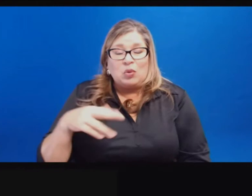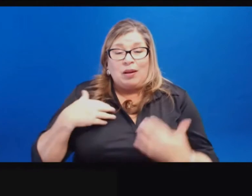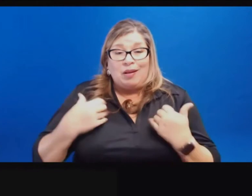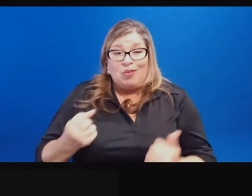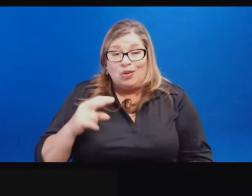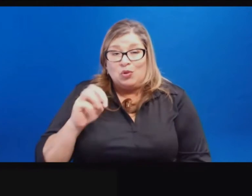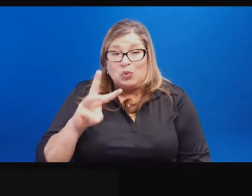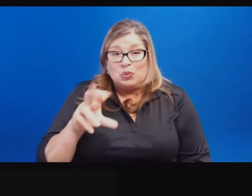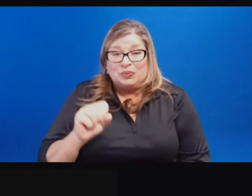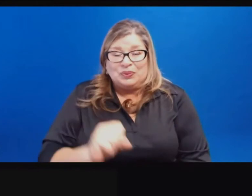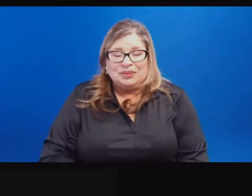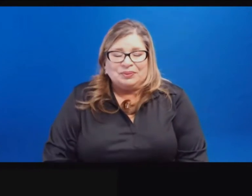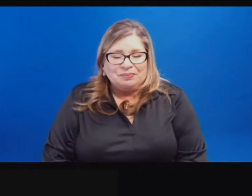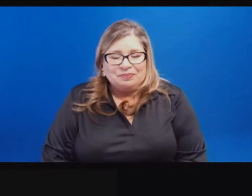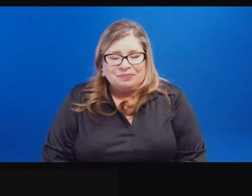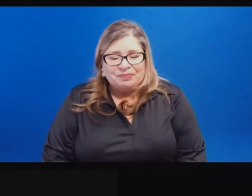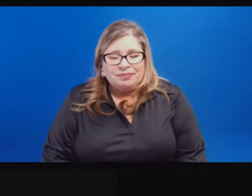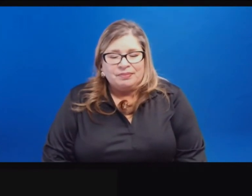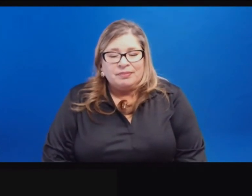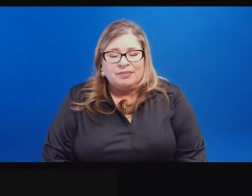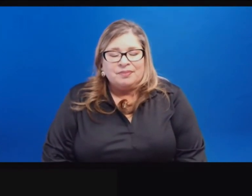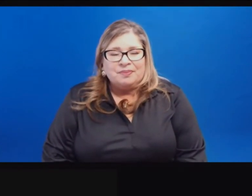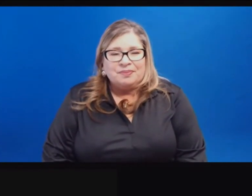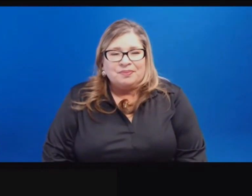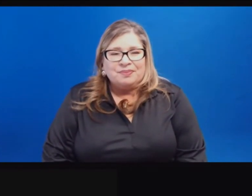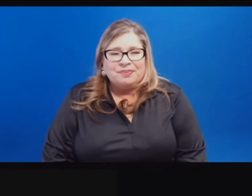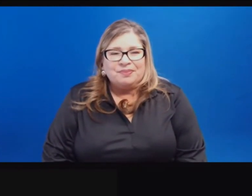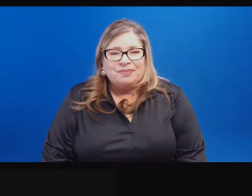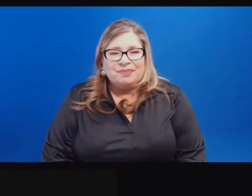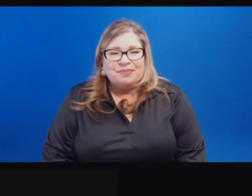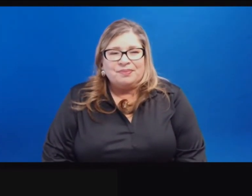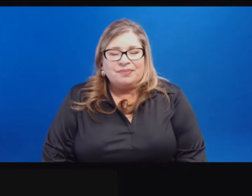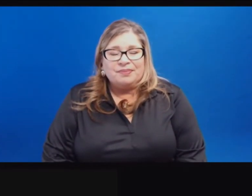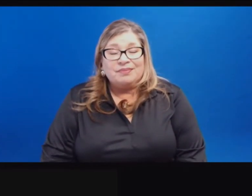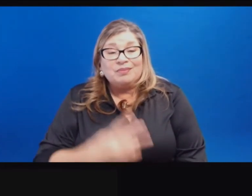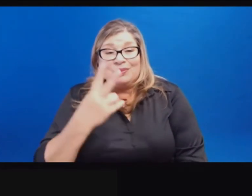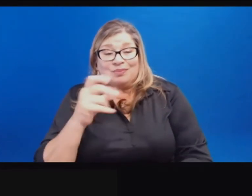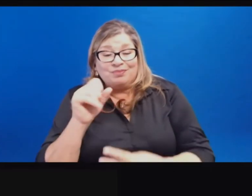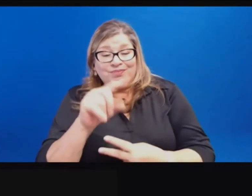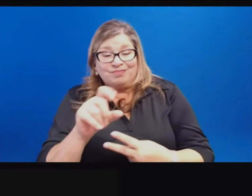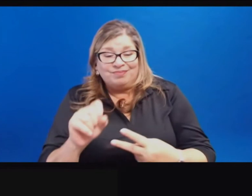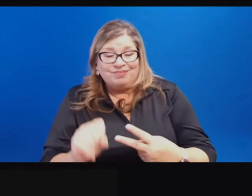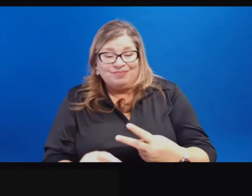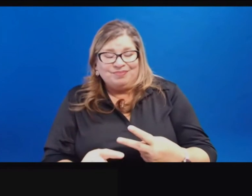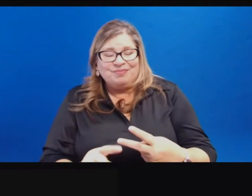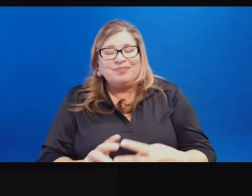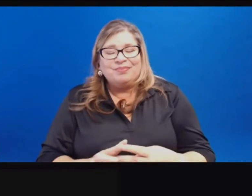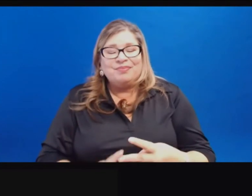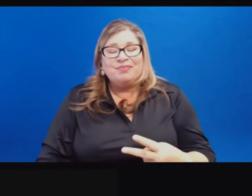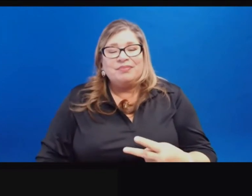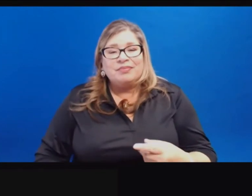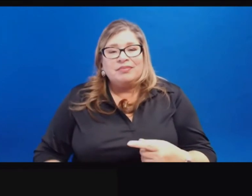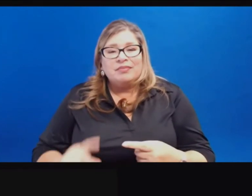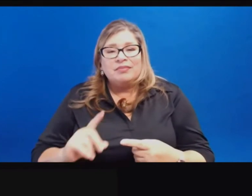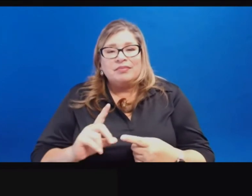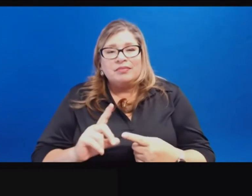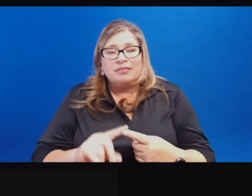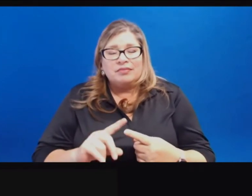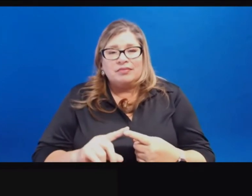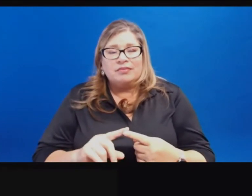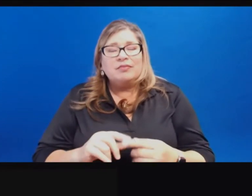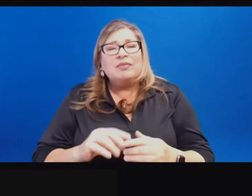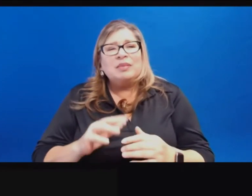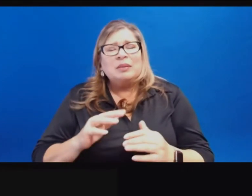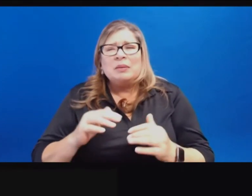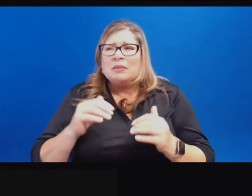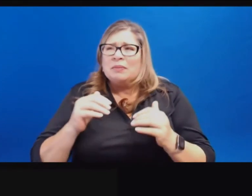Hi, Secretary Scali and Richardson. Thanks so much for your time. two questions, quick ones. Uh, the first one is that all but a handful of states have released